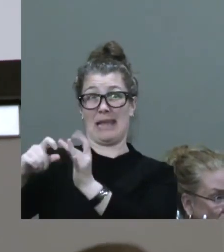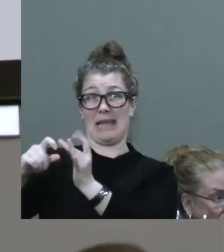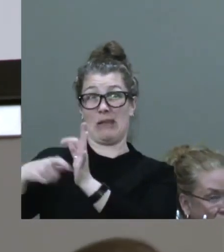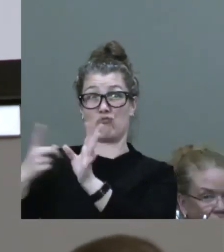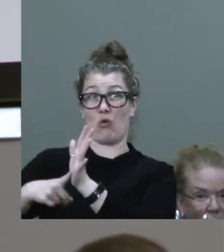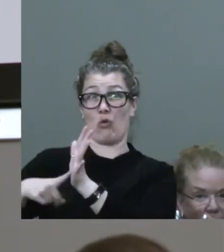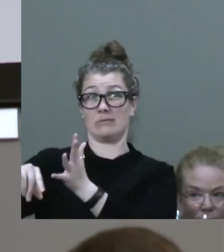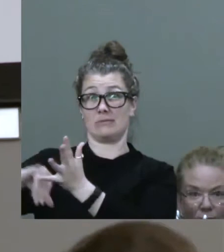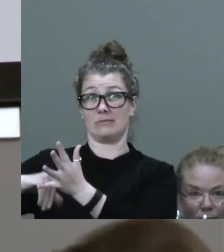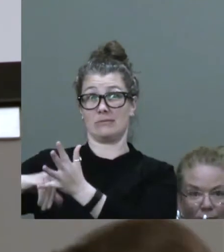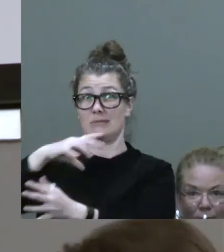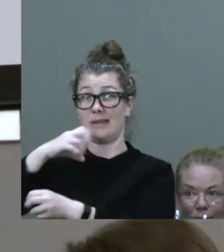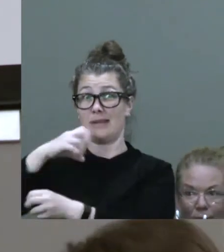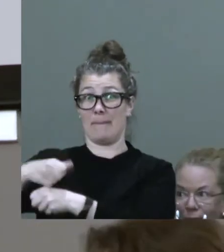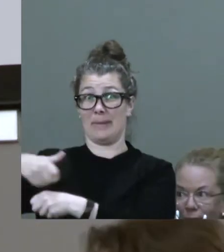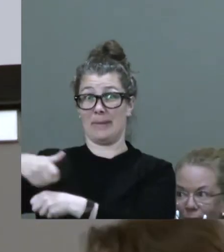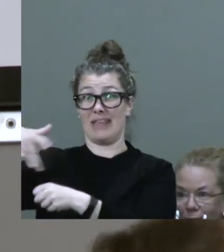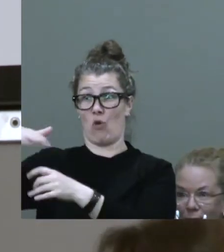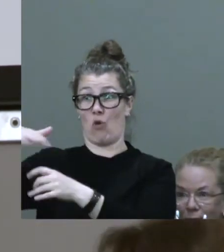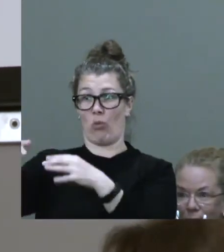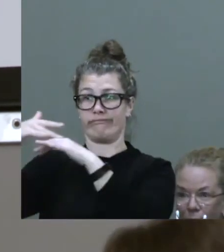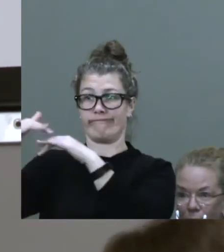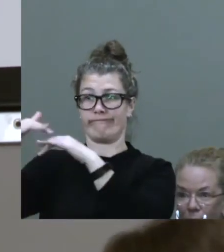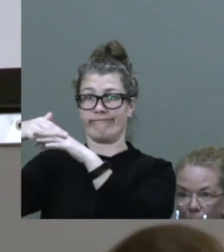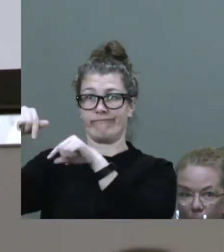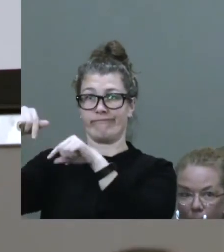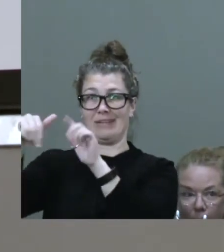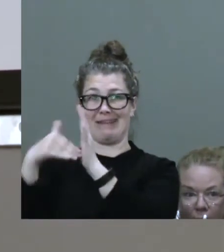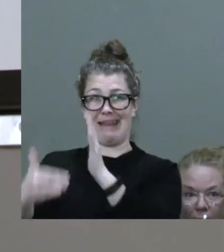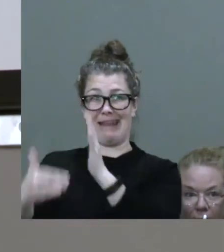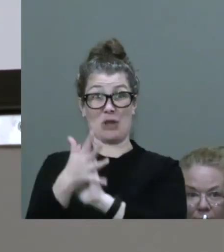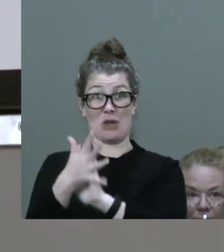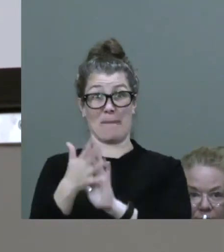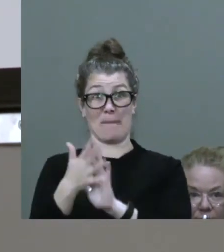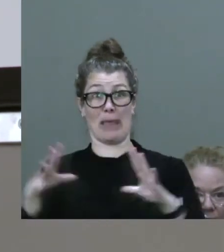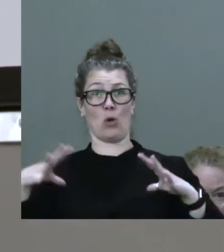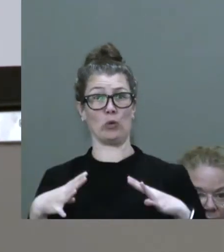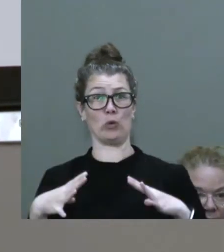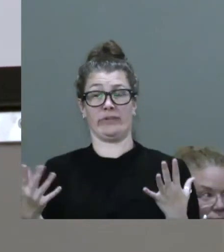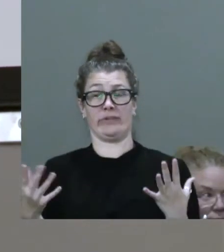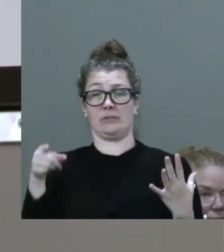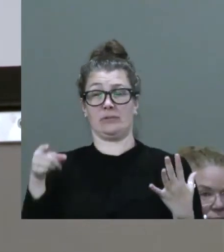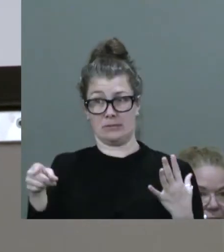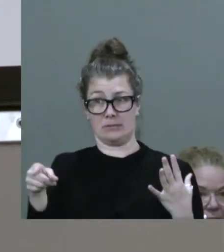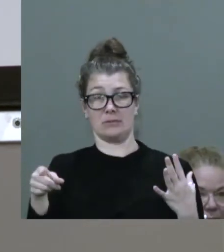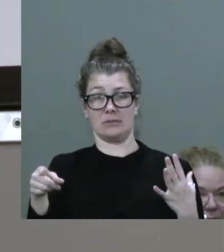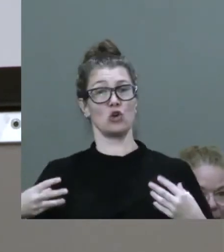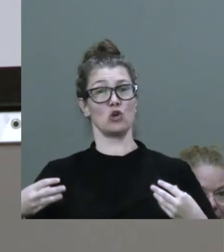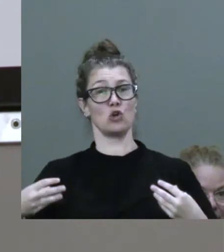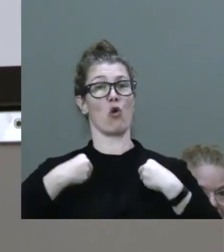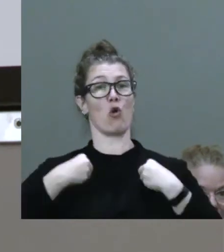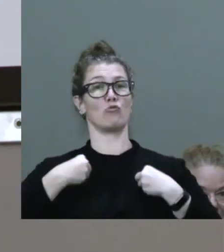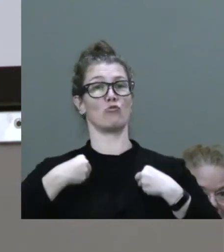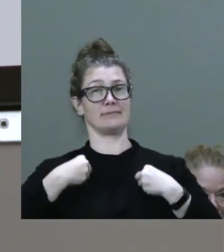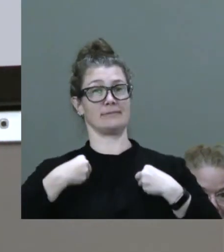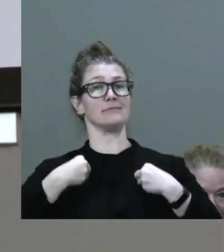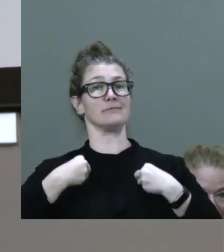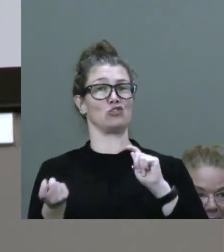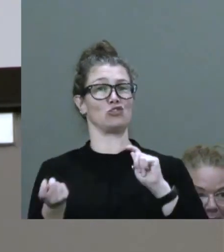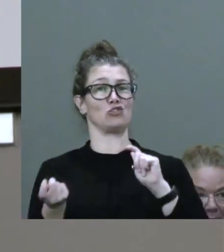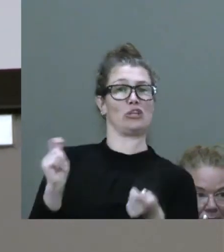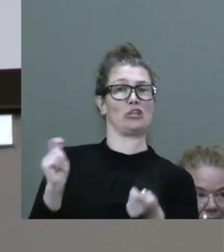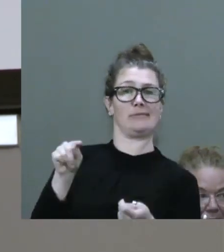They're all in there now. And it's part and parcel of that corporatized shift that we've seen.